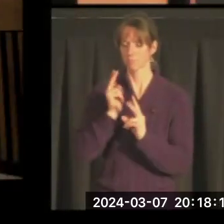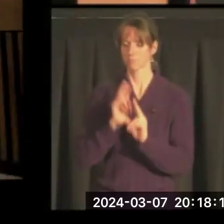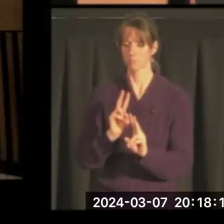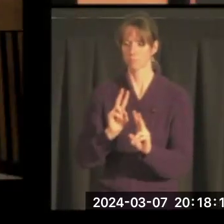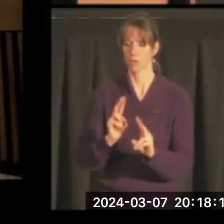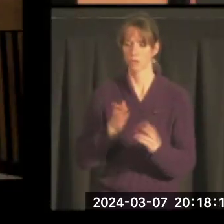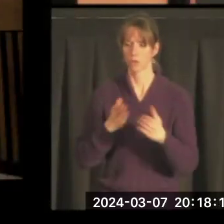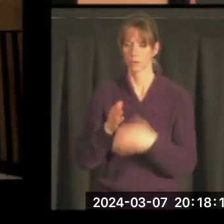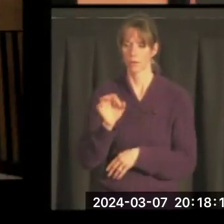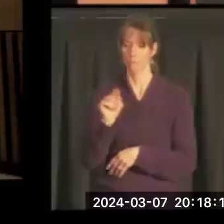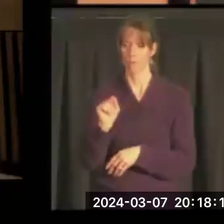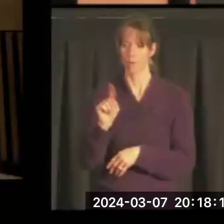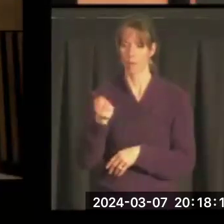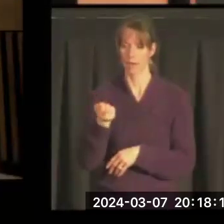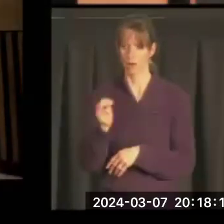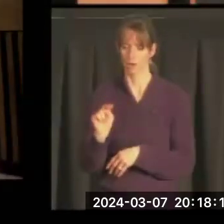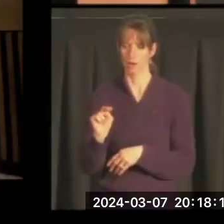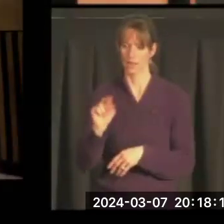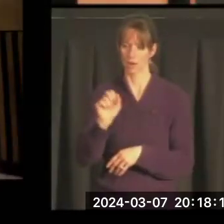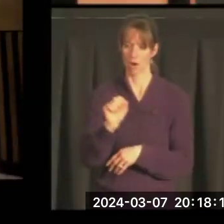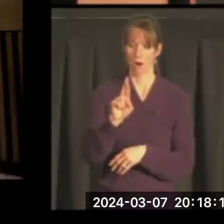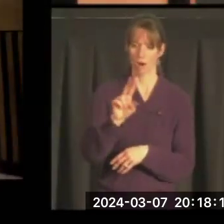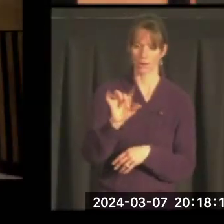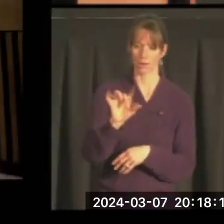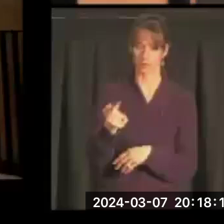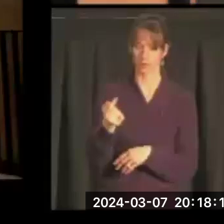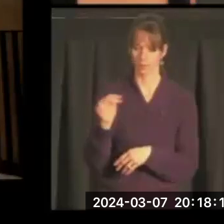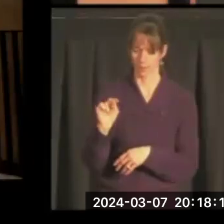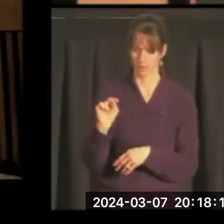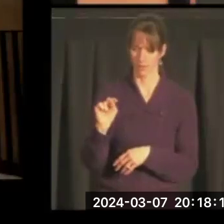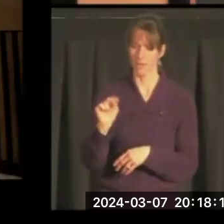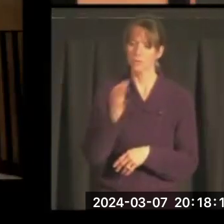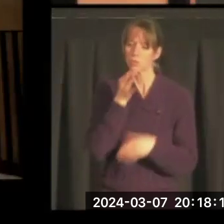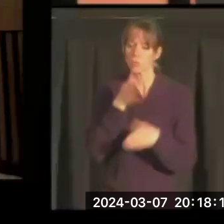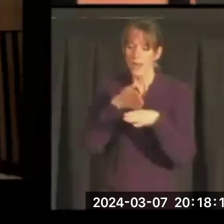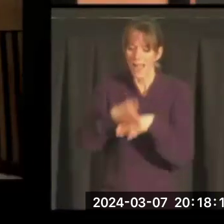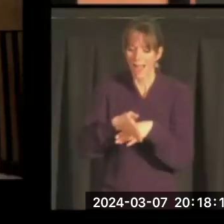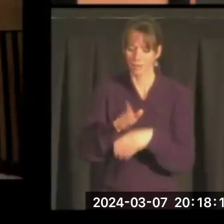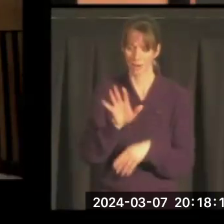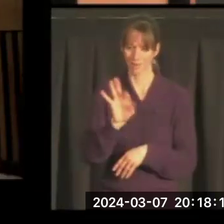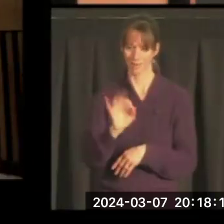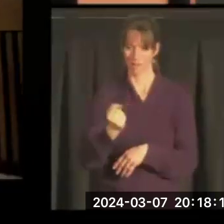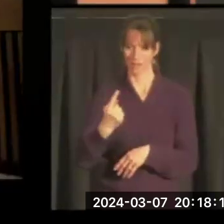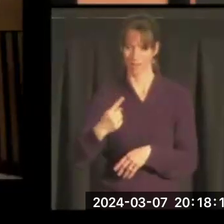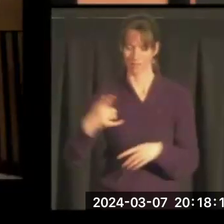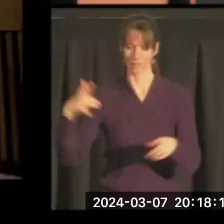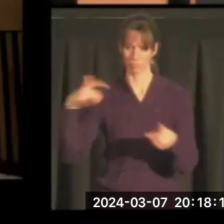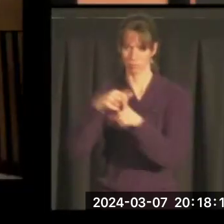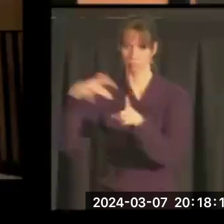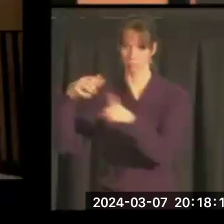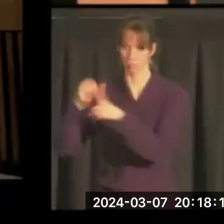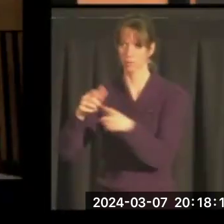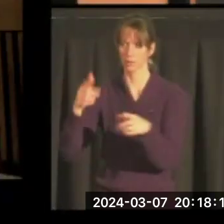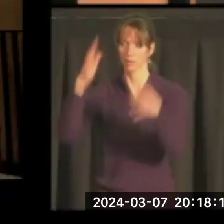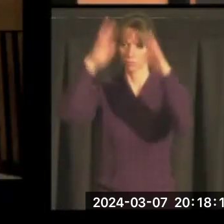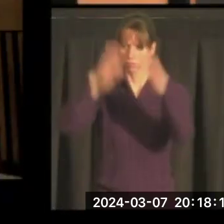in Arlington. And shortly after the 9-11 attack, going to this service,